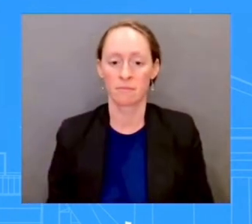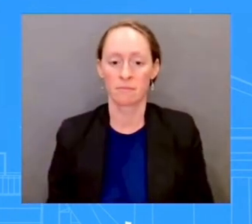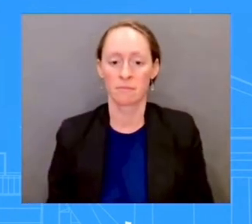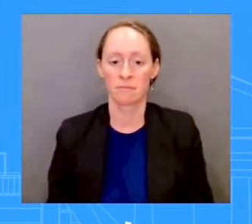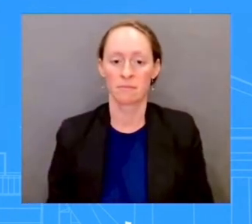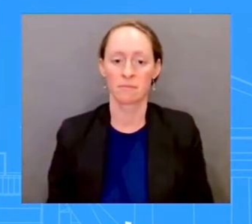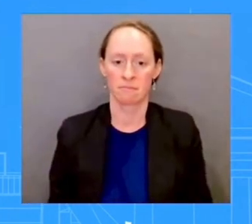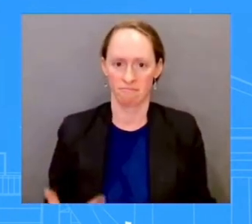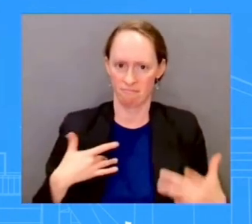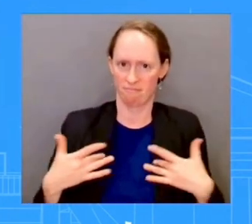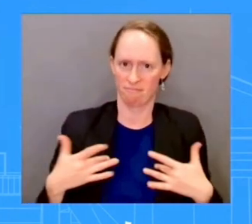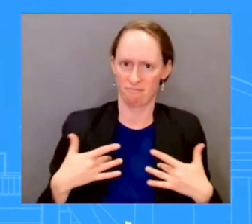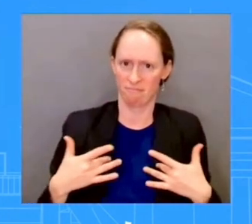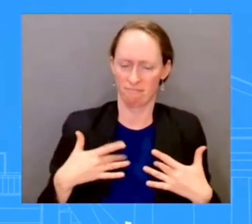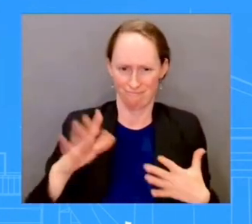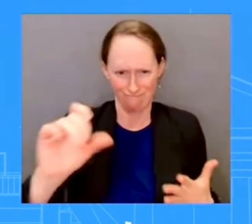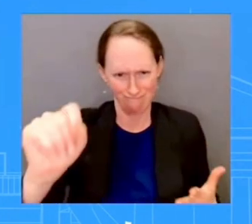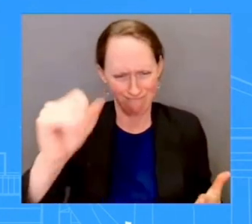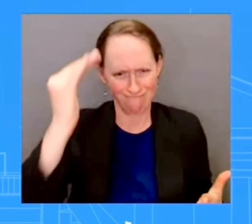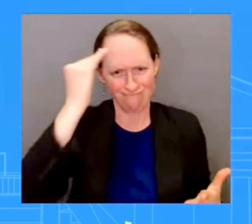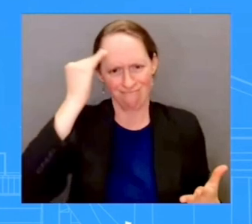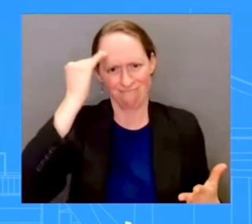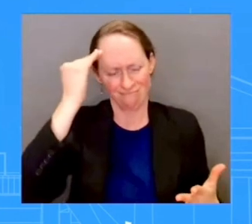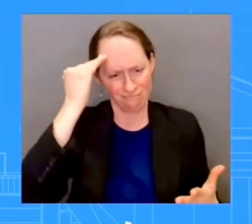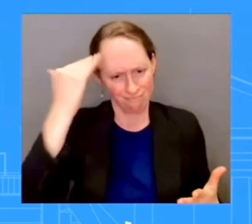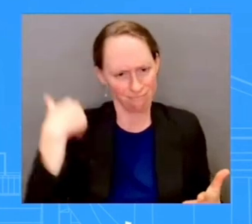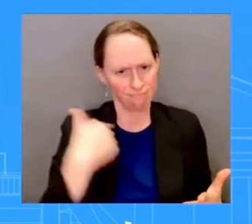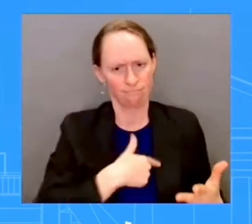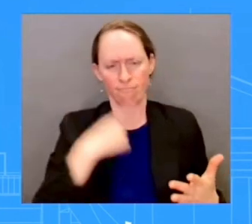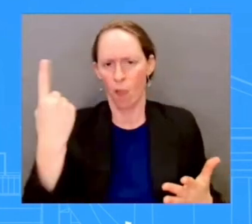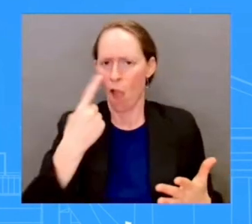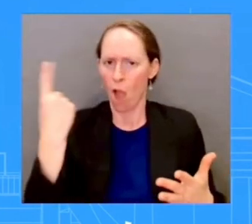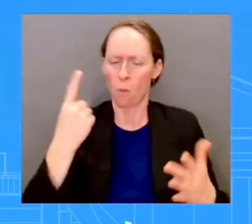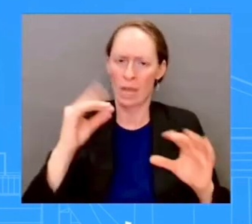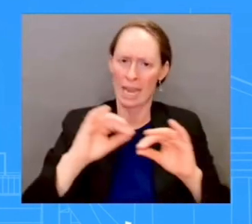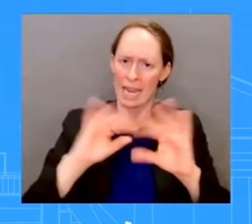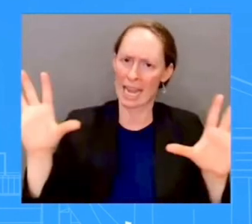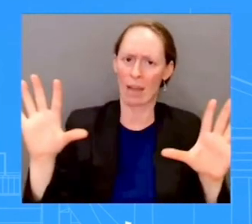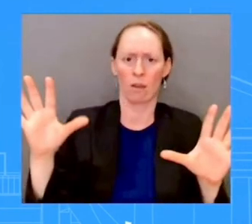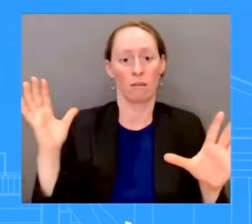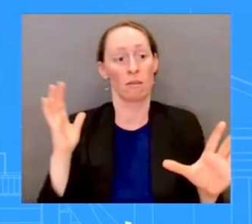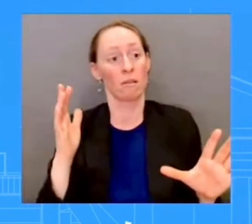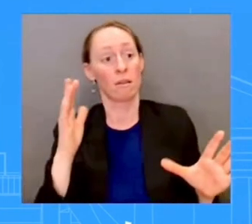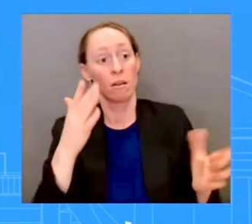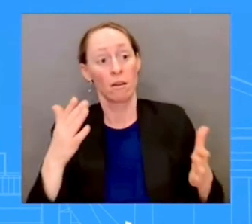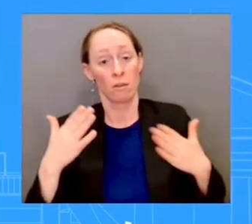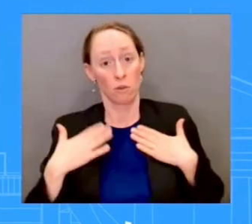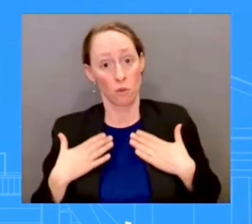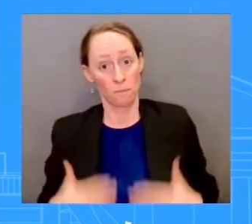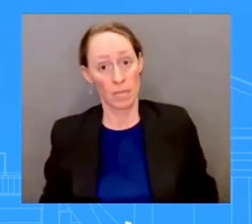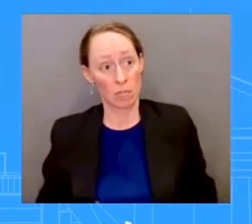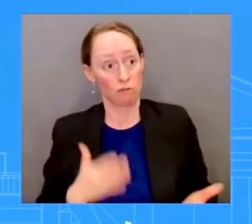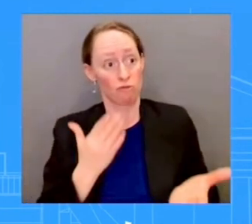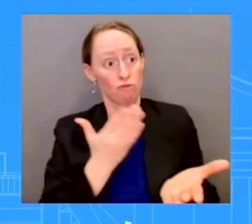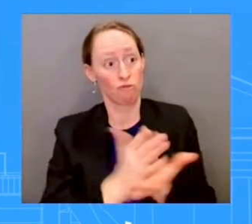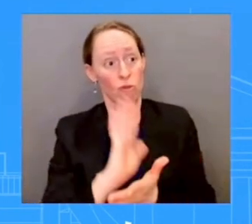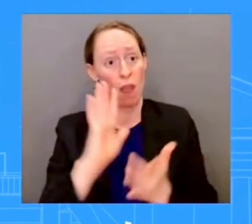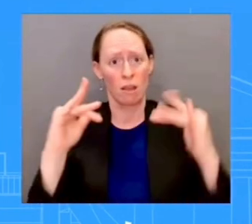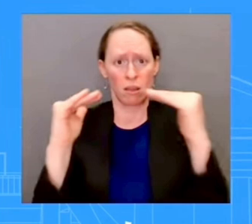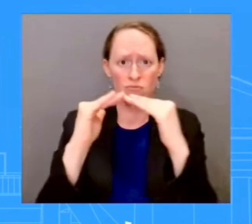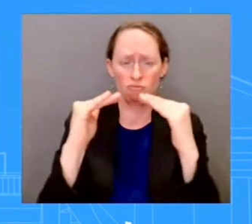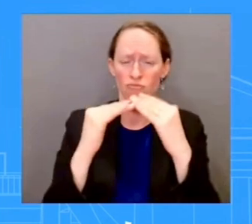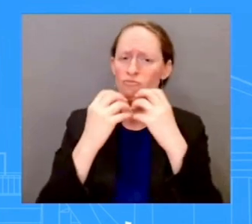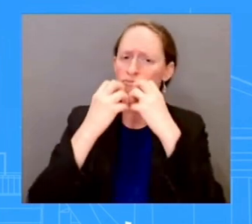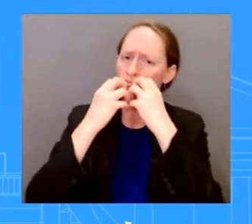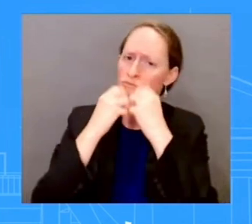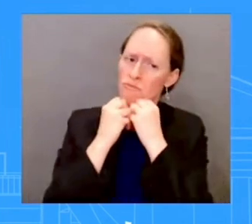We don't shy away from raising those concerns, whether with Saudi Arabia or anyone else. And